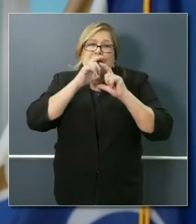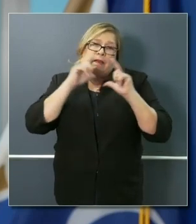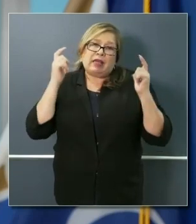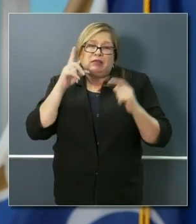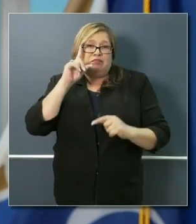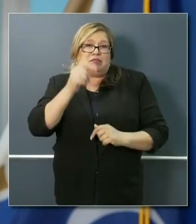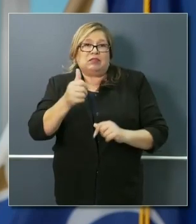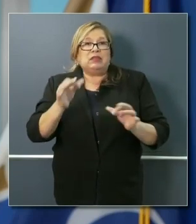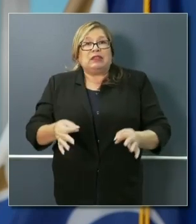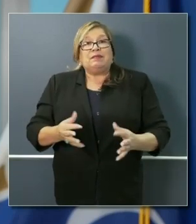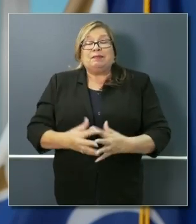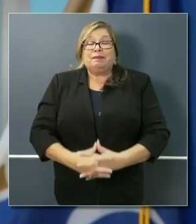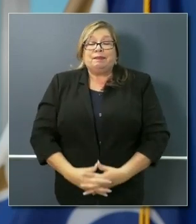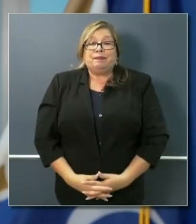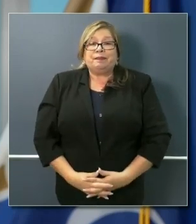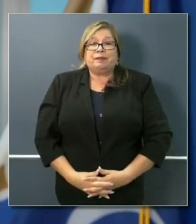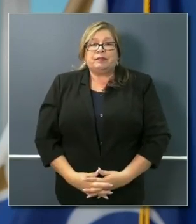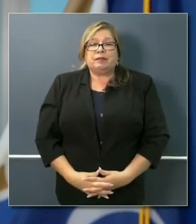Stock B.